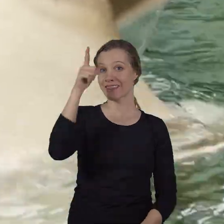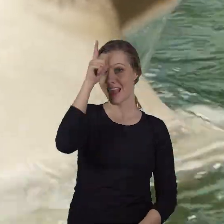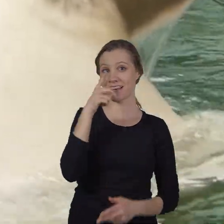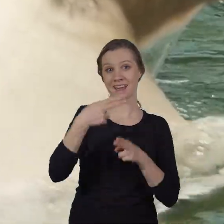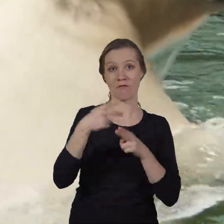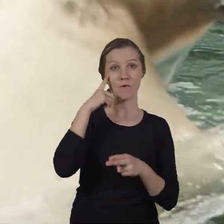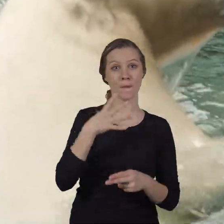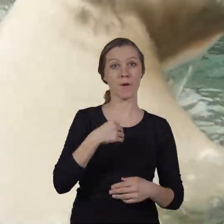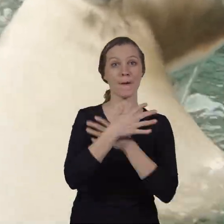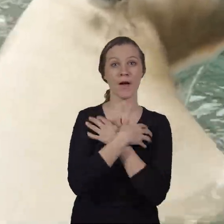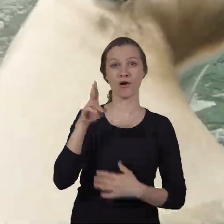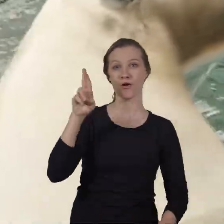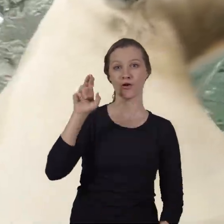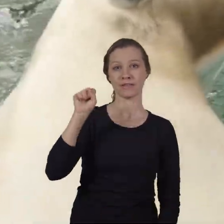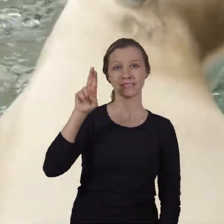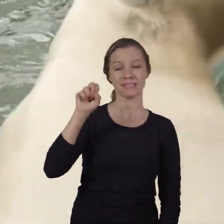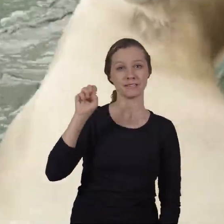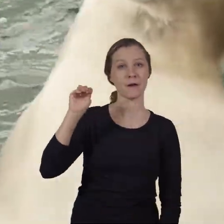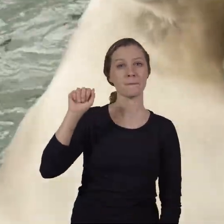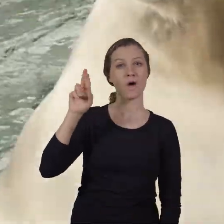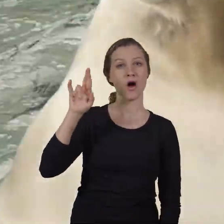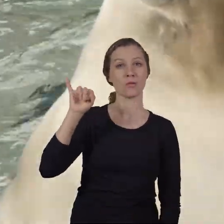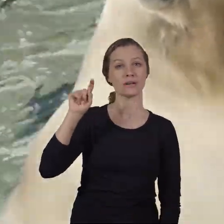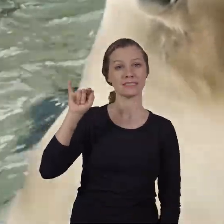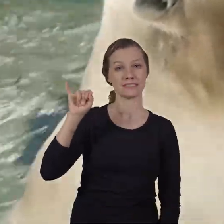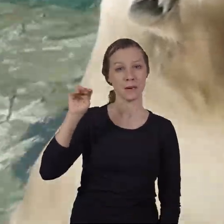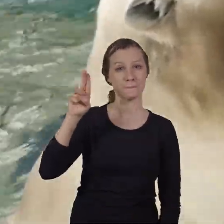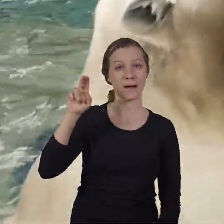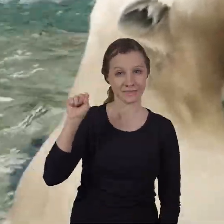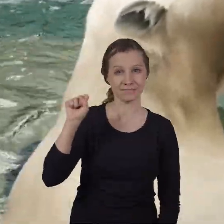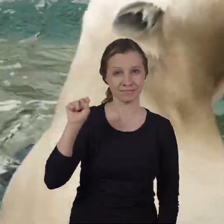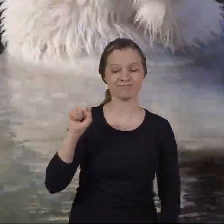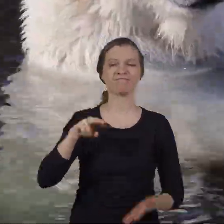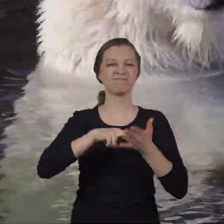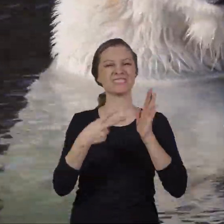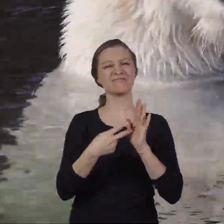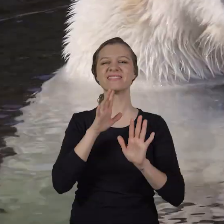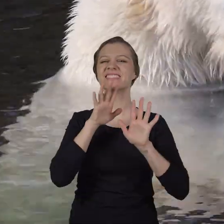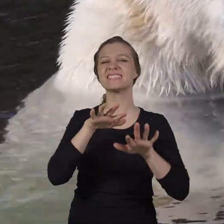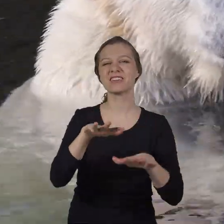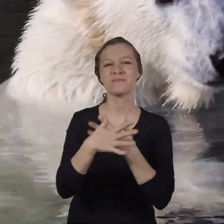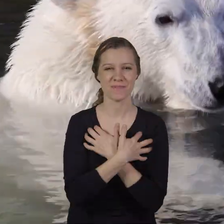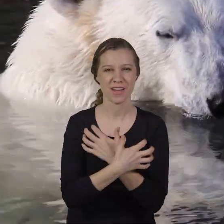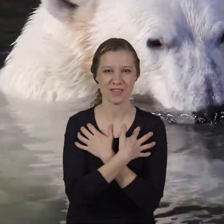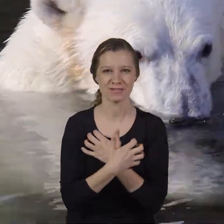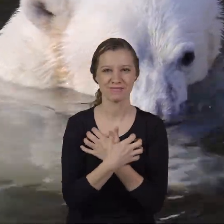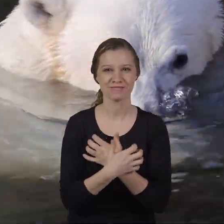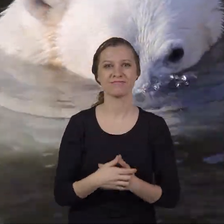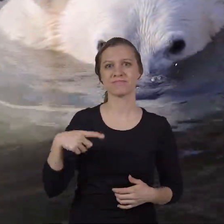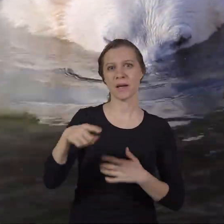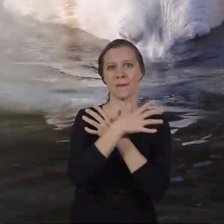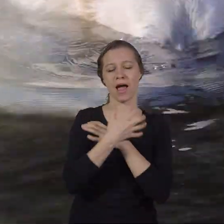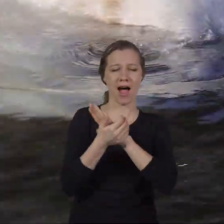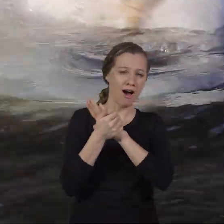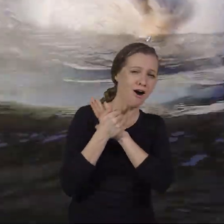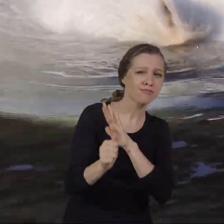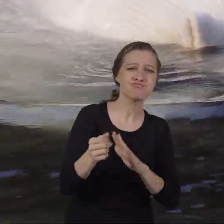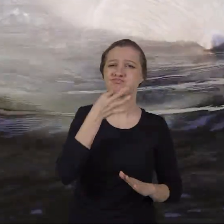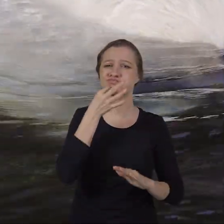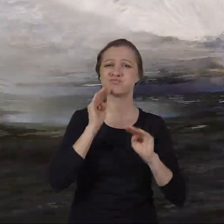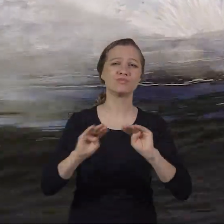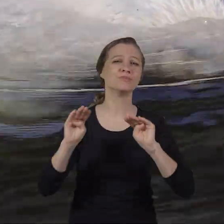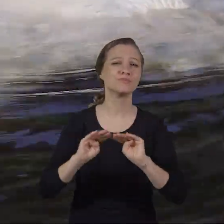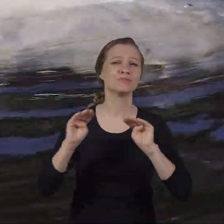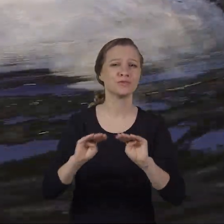The Latin name for a polar bear is Ursus maritimus, meaning sea bear. These bears